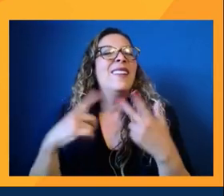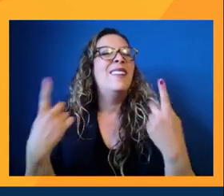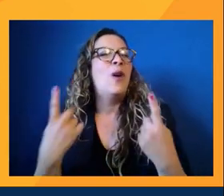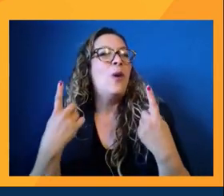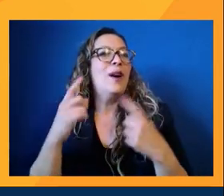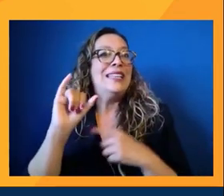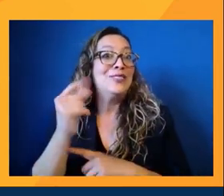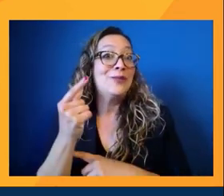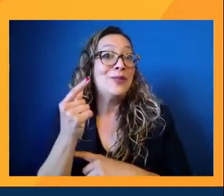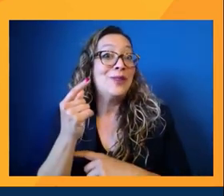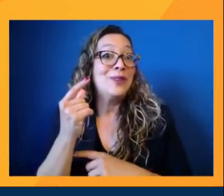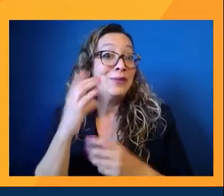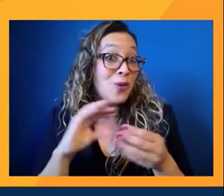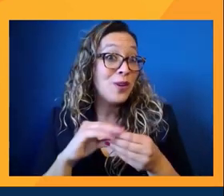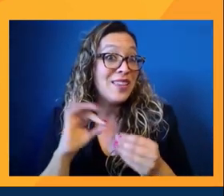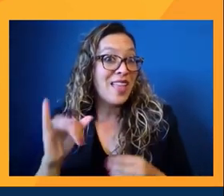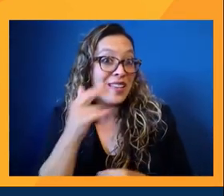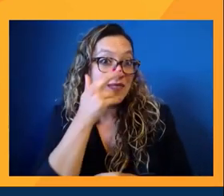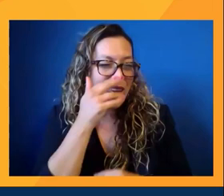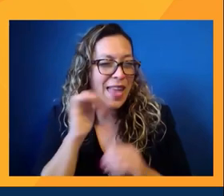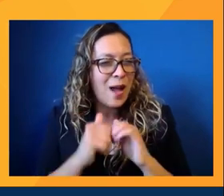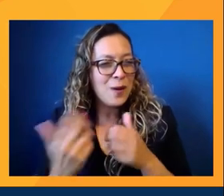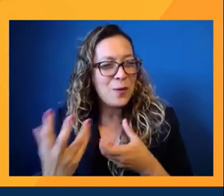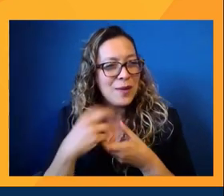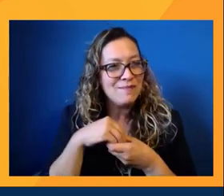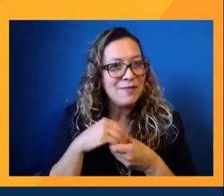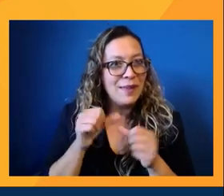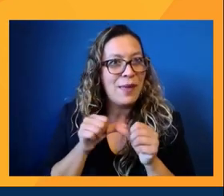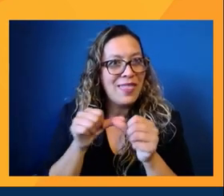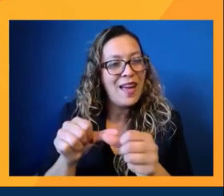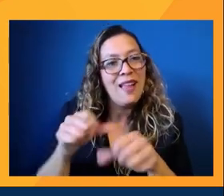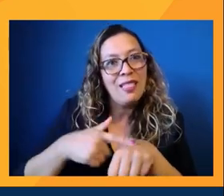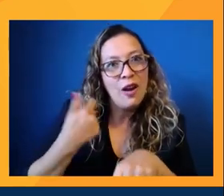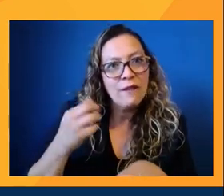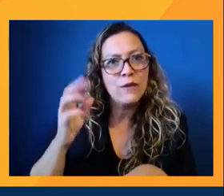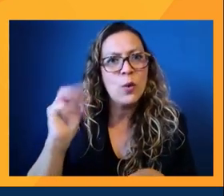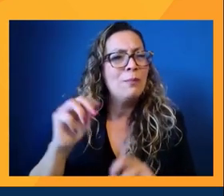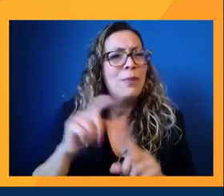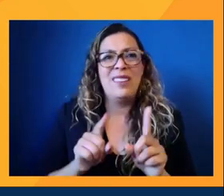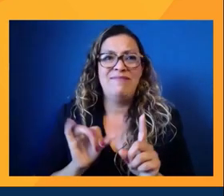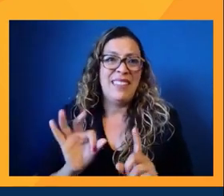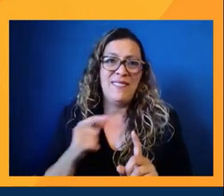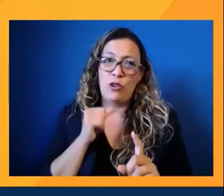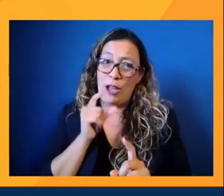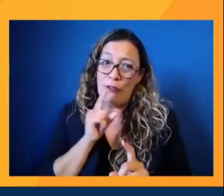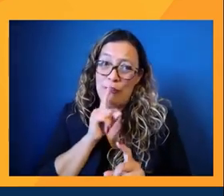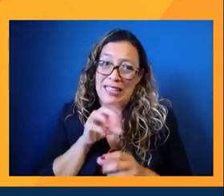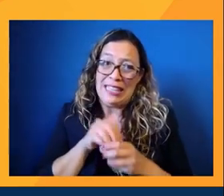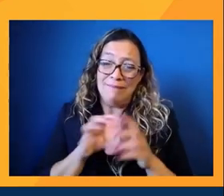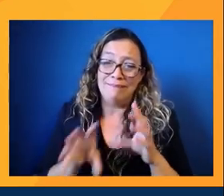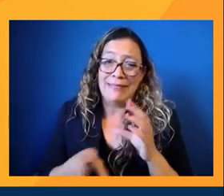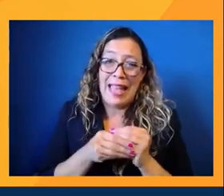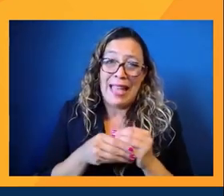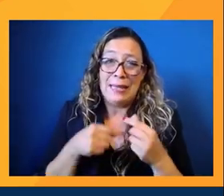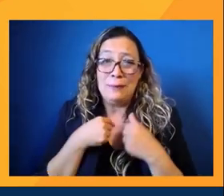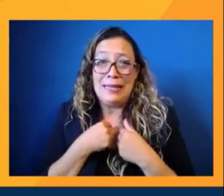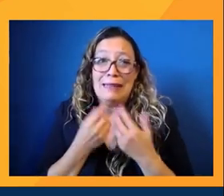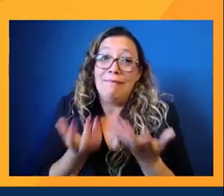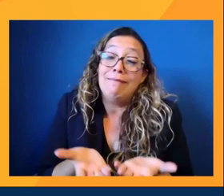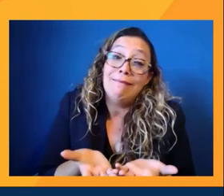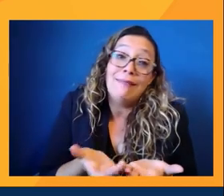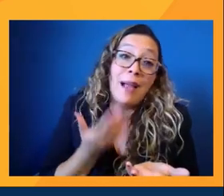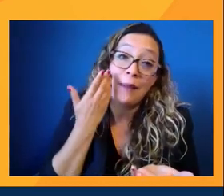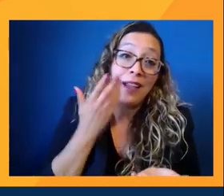that's funny. How can we make that even more long form? But if you're not present, if you're not adding me, I'm not going to know,